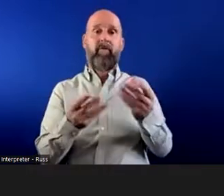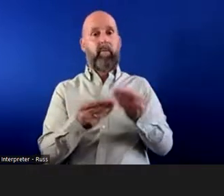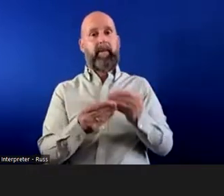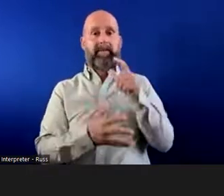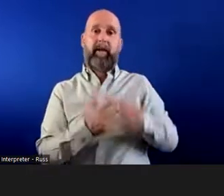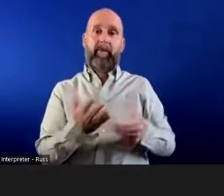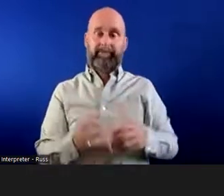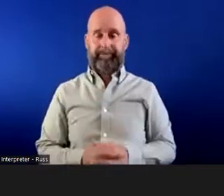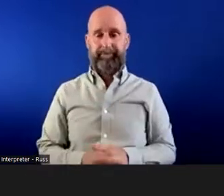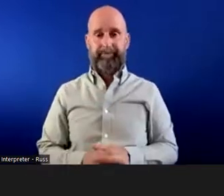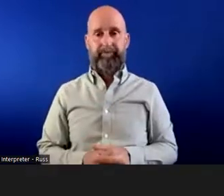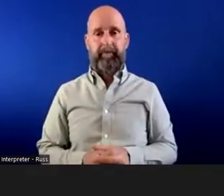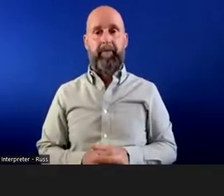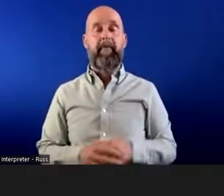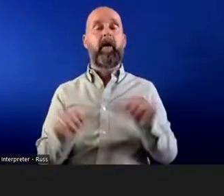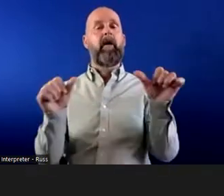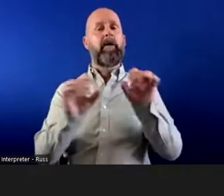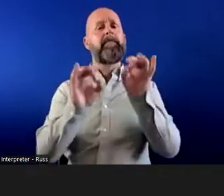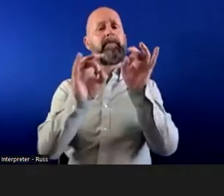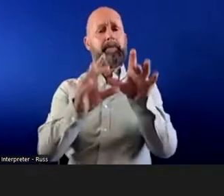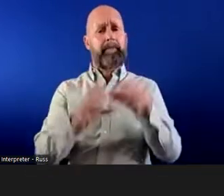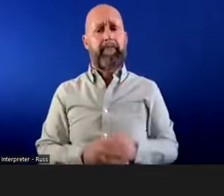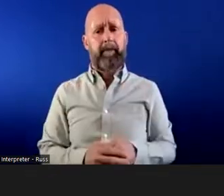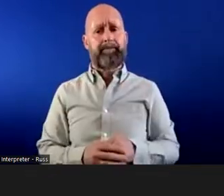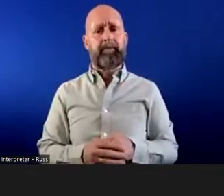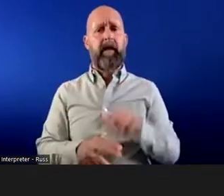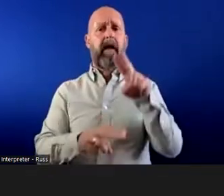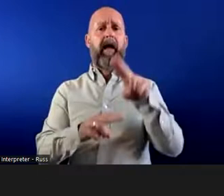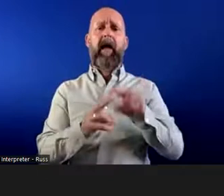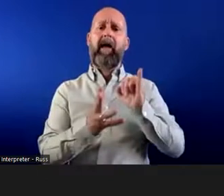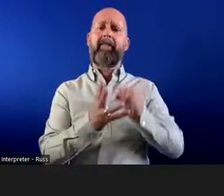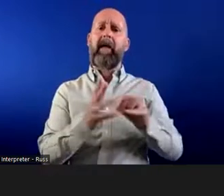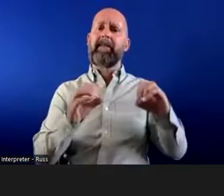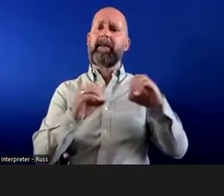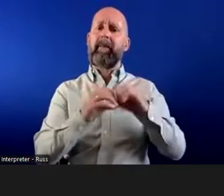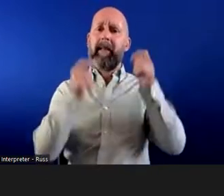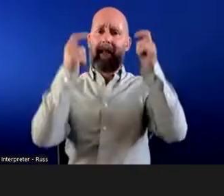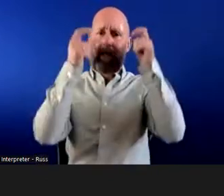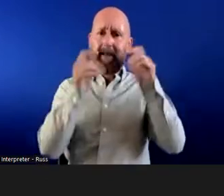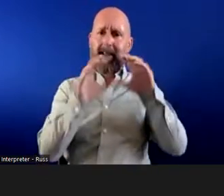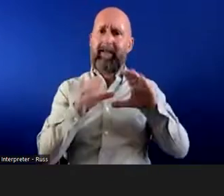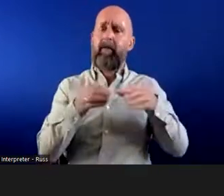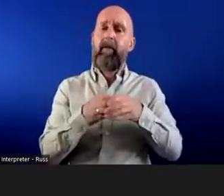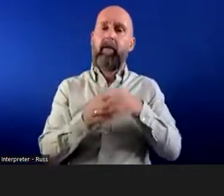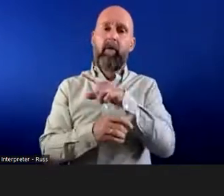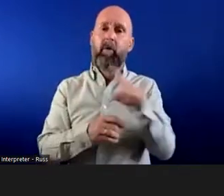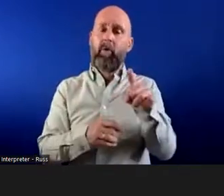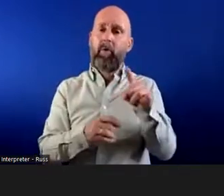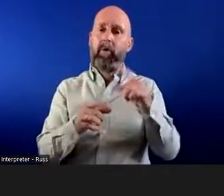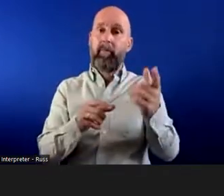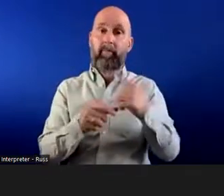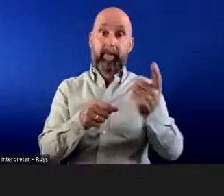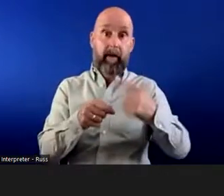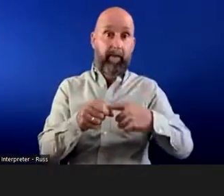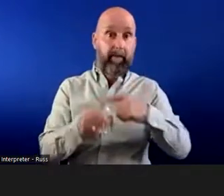So just a quick word about FSB Legal. For those who are listening who are already FSB